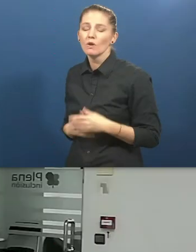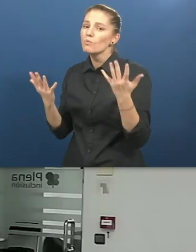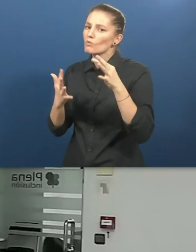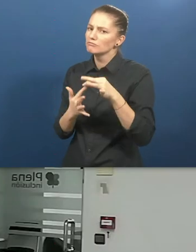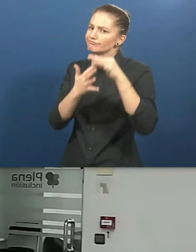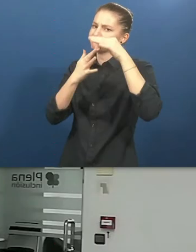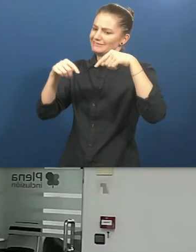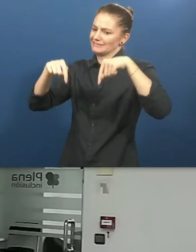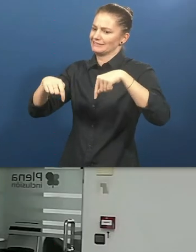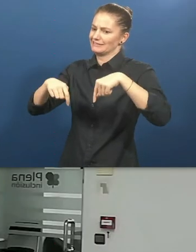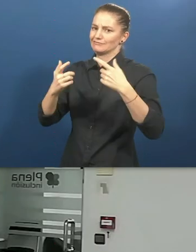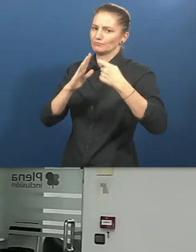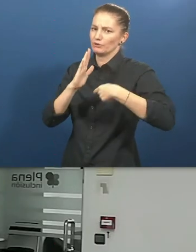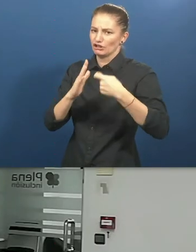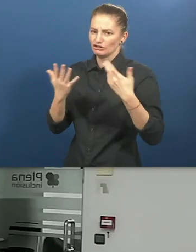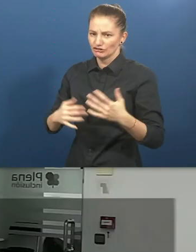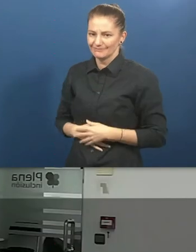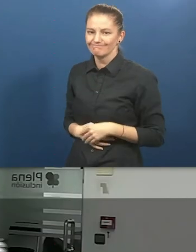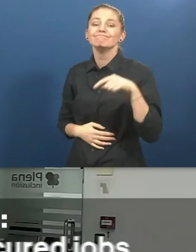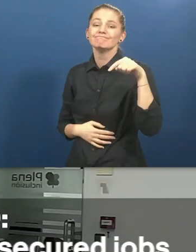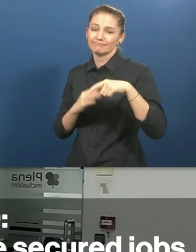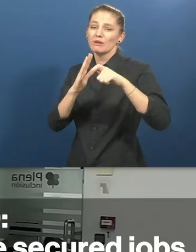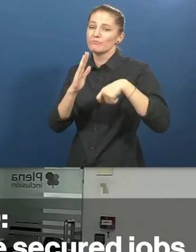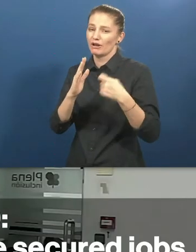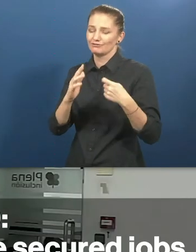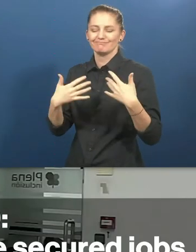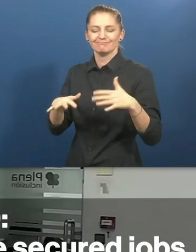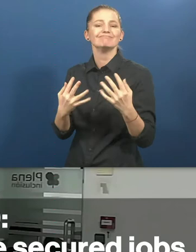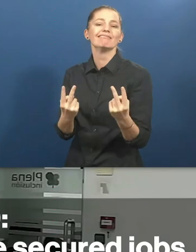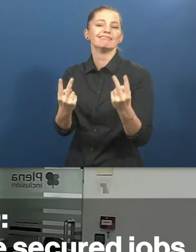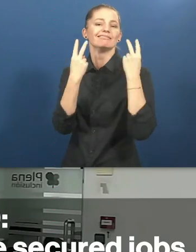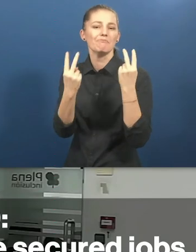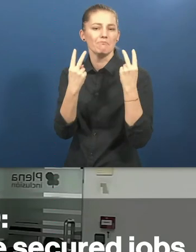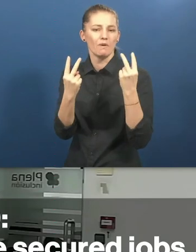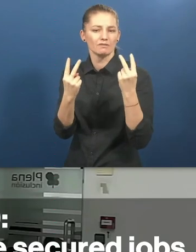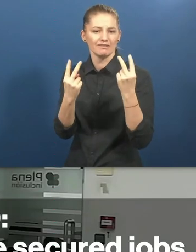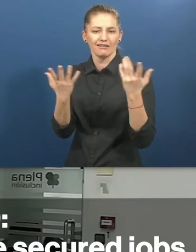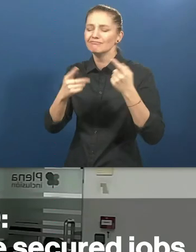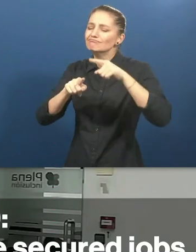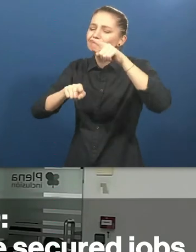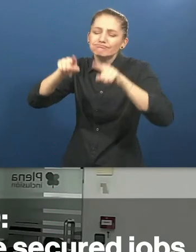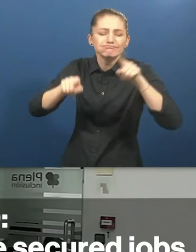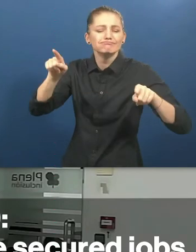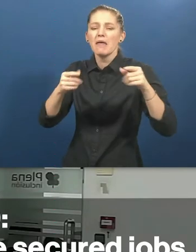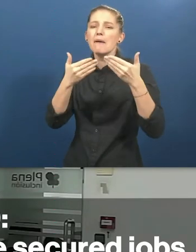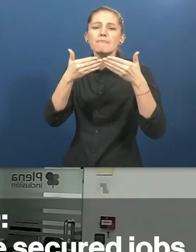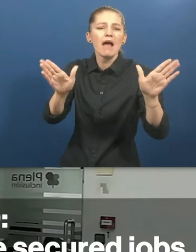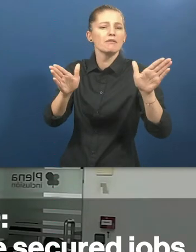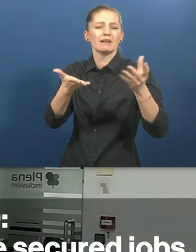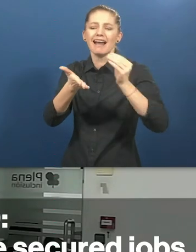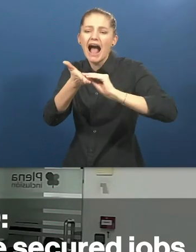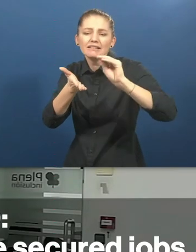This project has caused a very important transformation in many levels, both in the public administration,